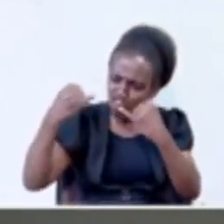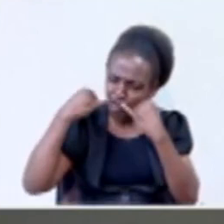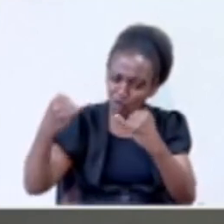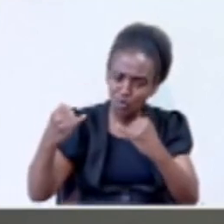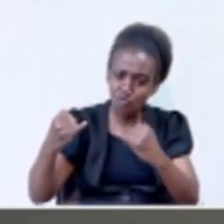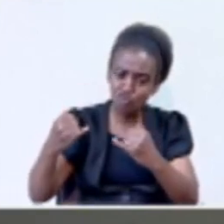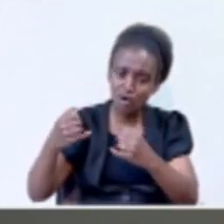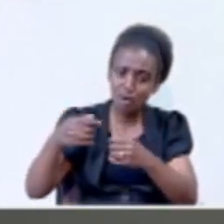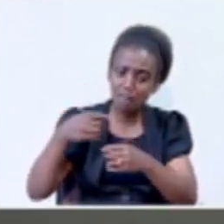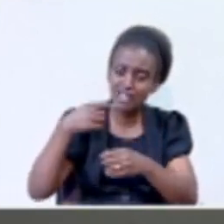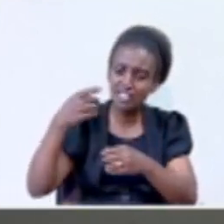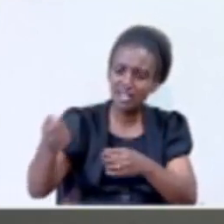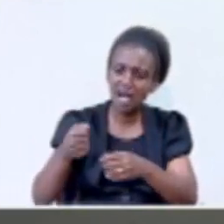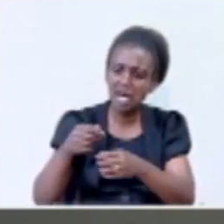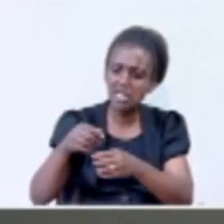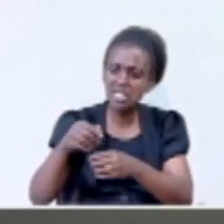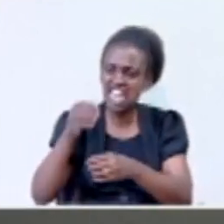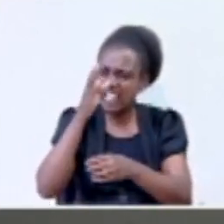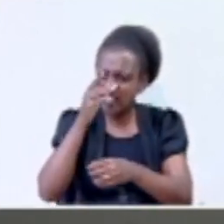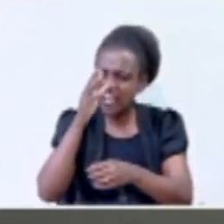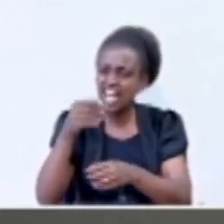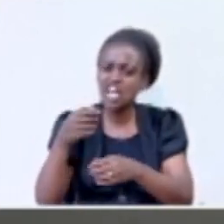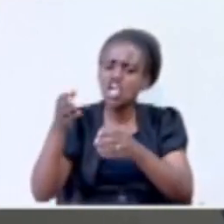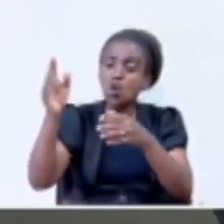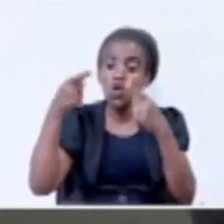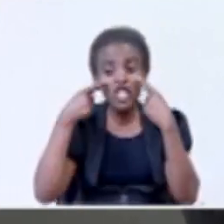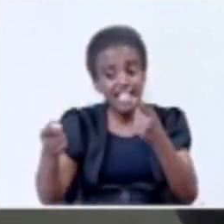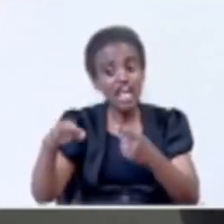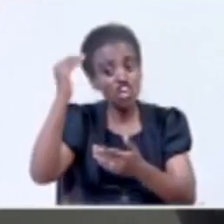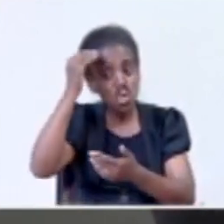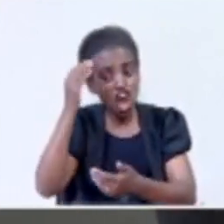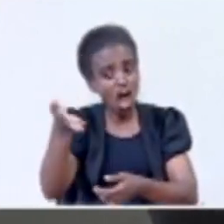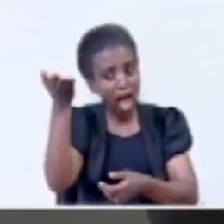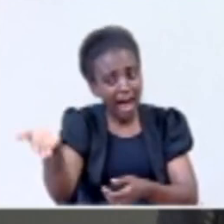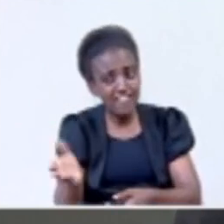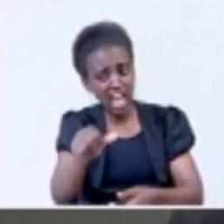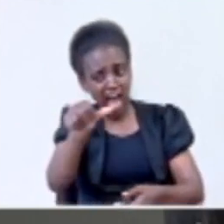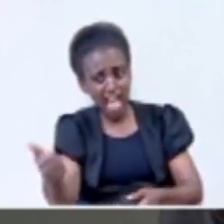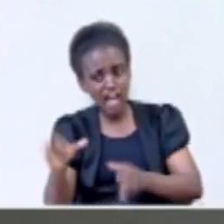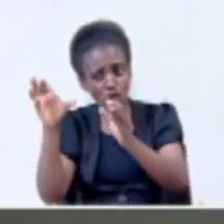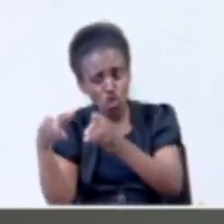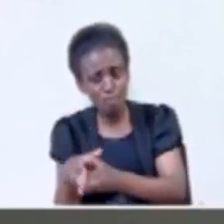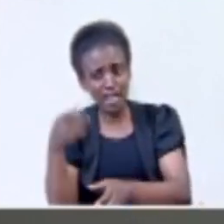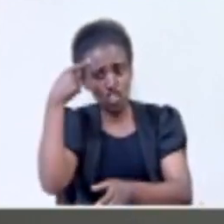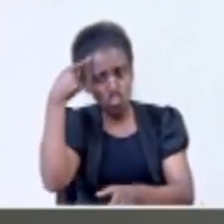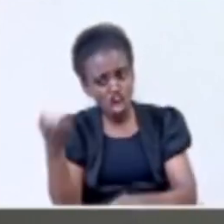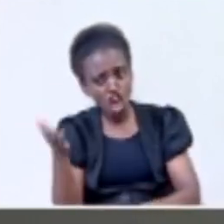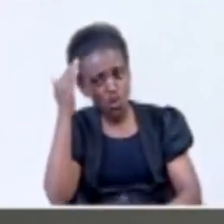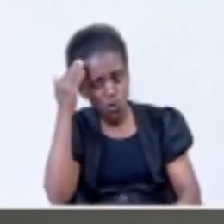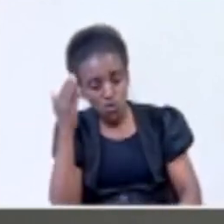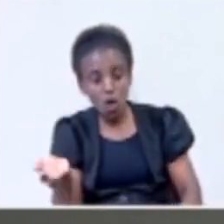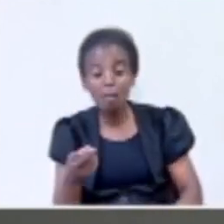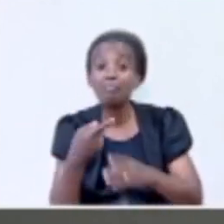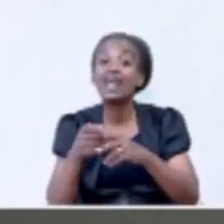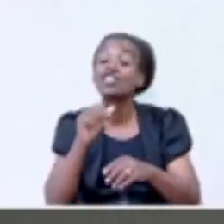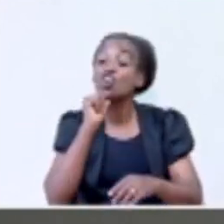by creating these lies and saying, look, look, you know, there's another group coming. first, they don't